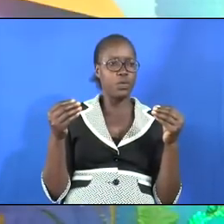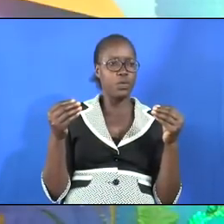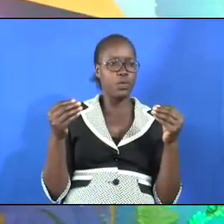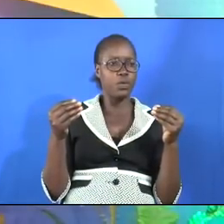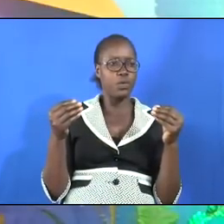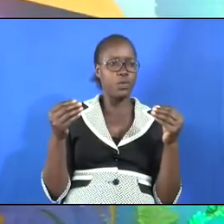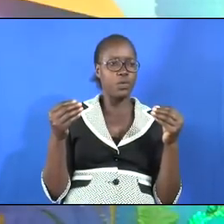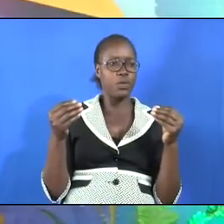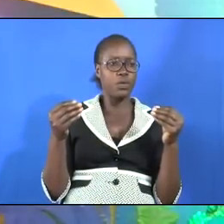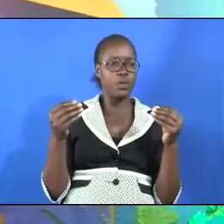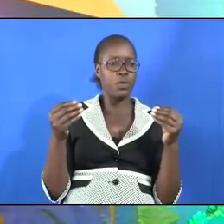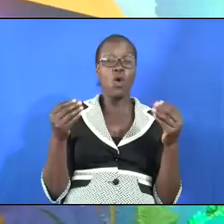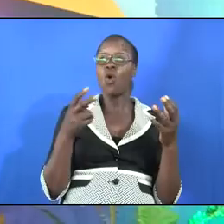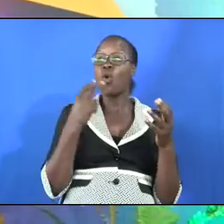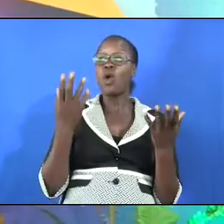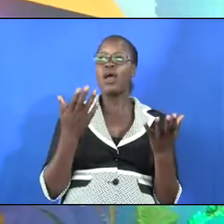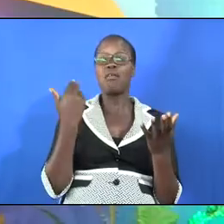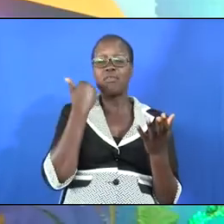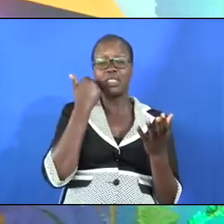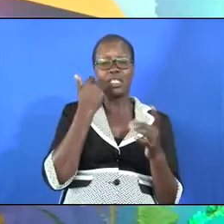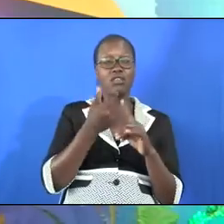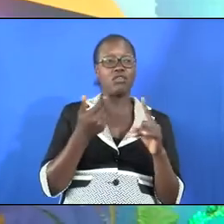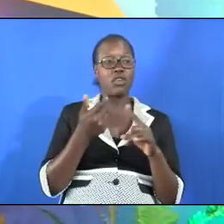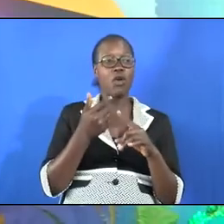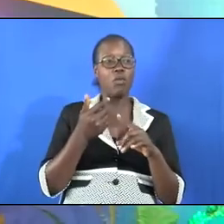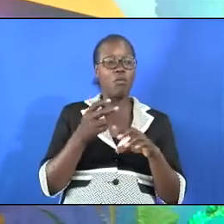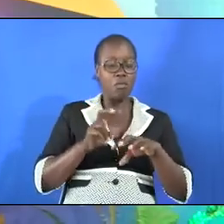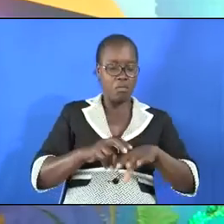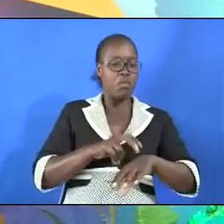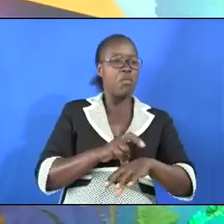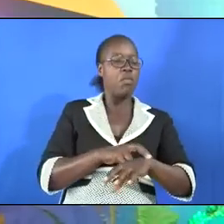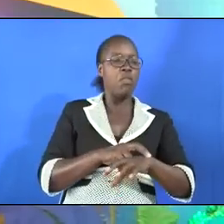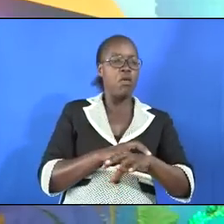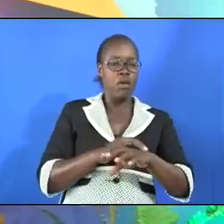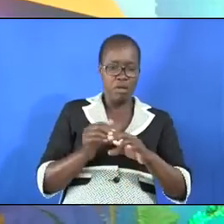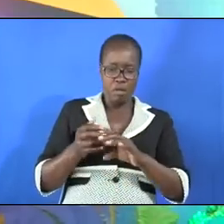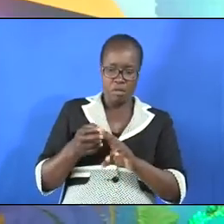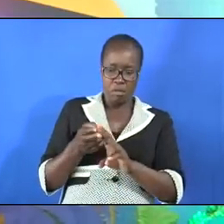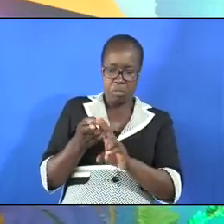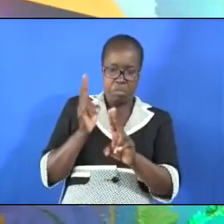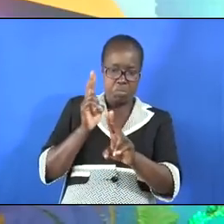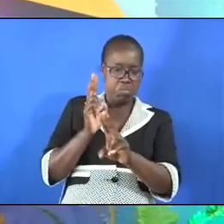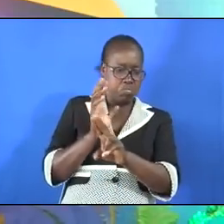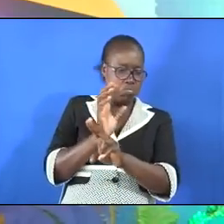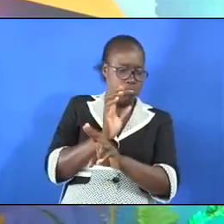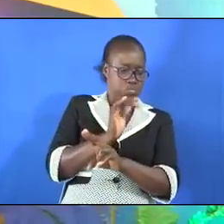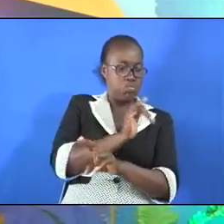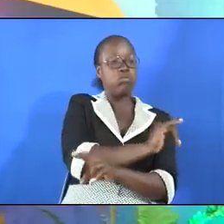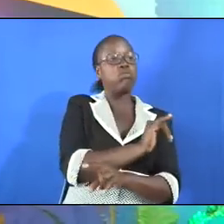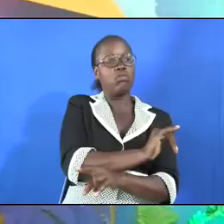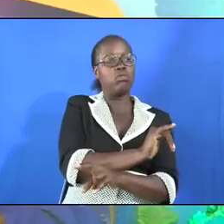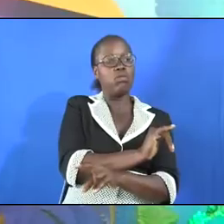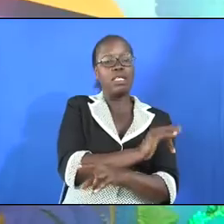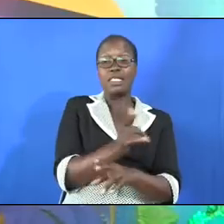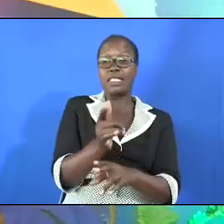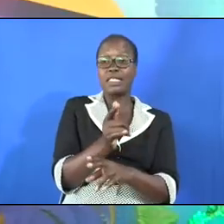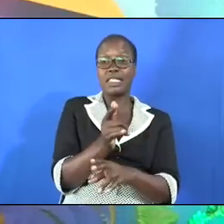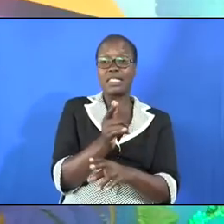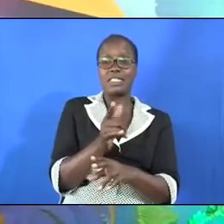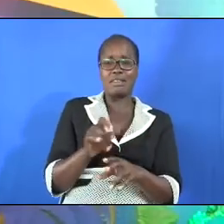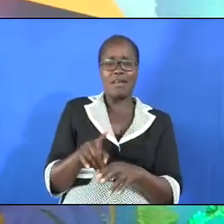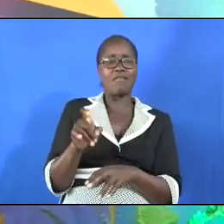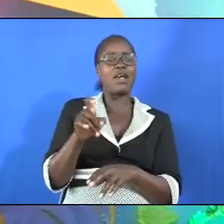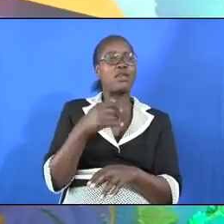Whoever suffered from it needed to be isolated. But allow me to let you know that this viral disease